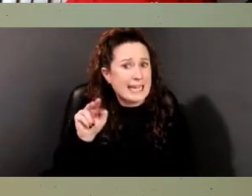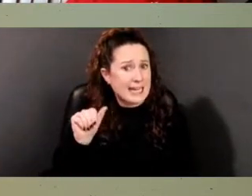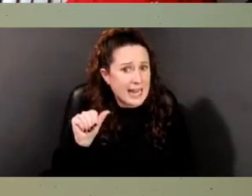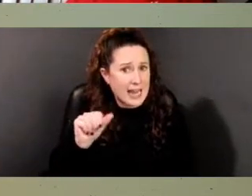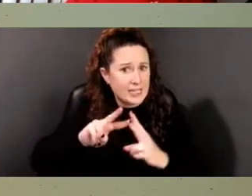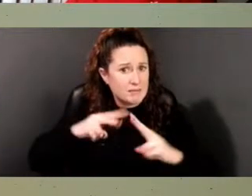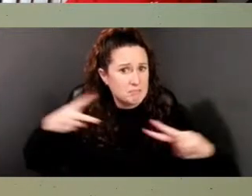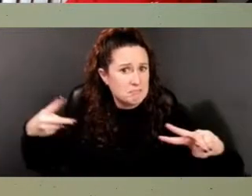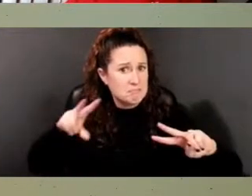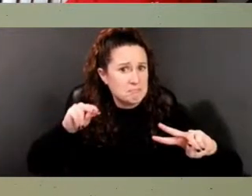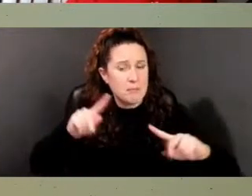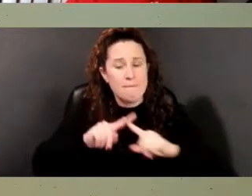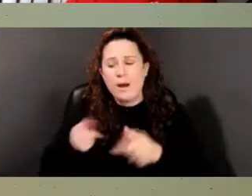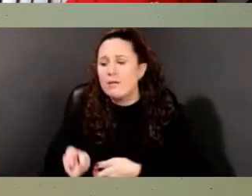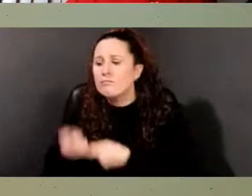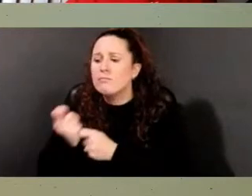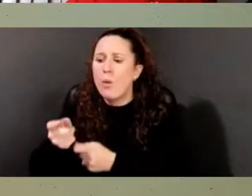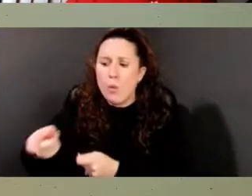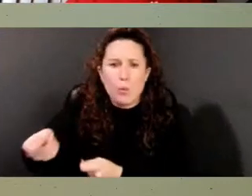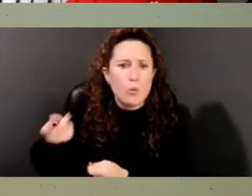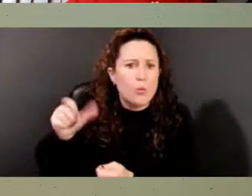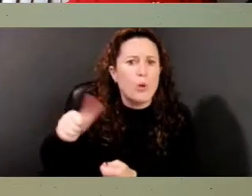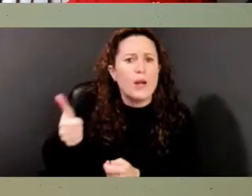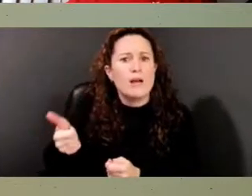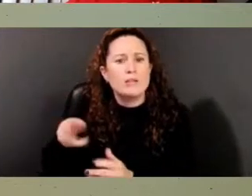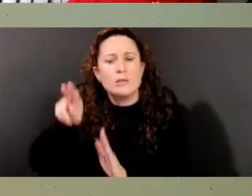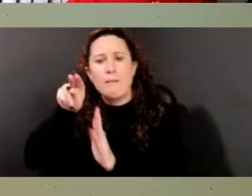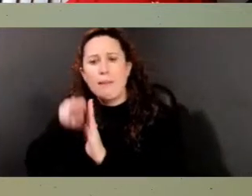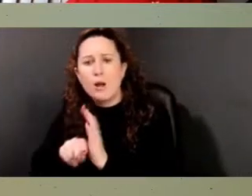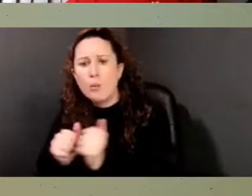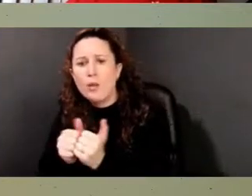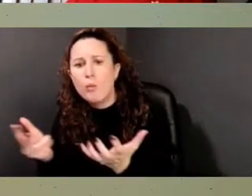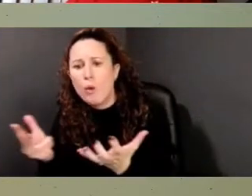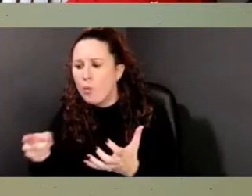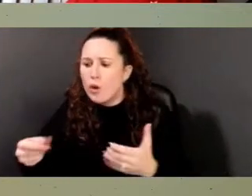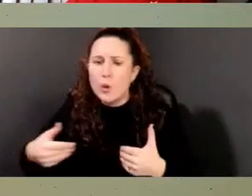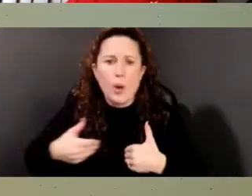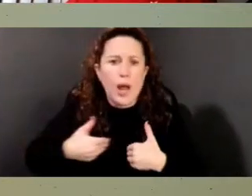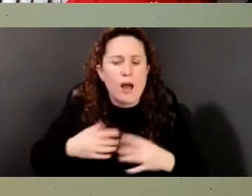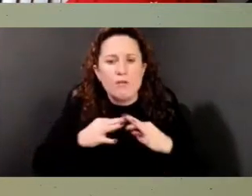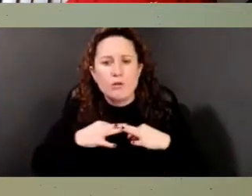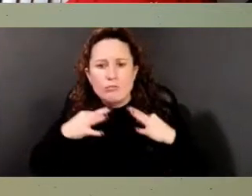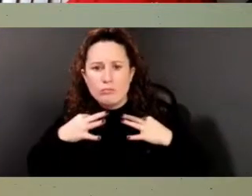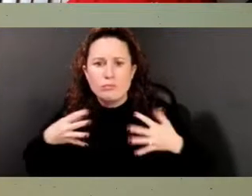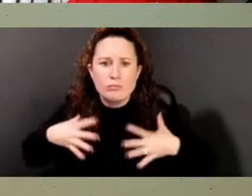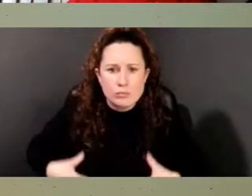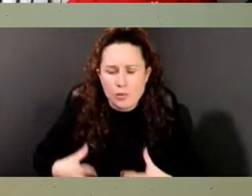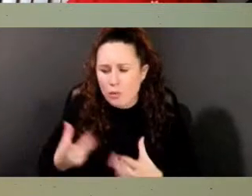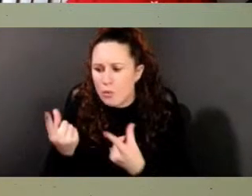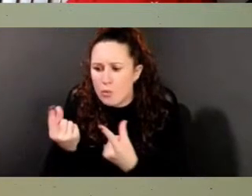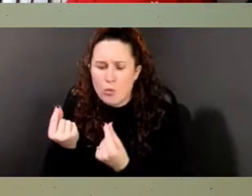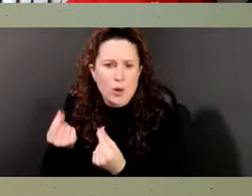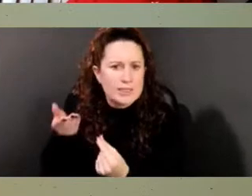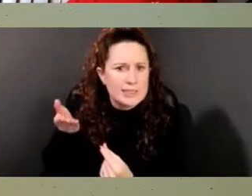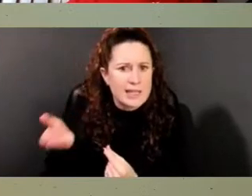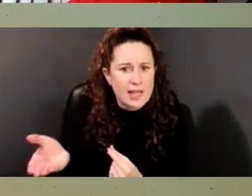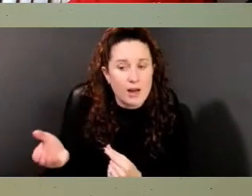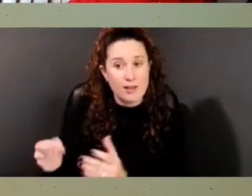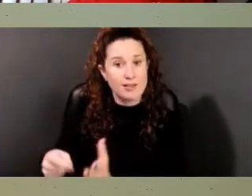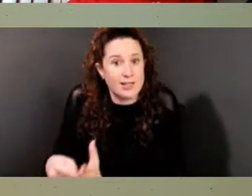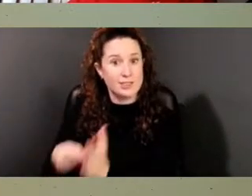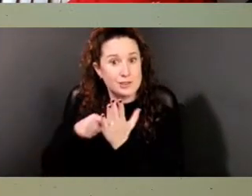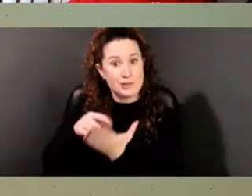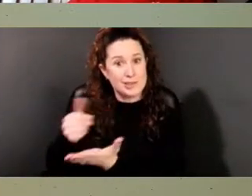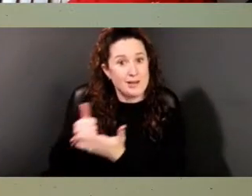were buried with. All of those rituals can tell a lot about this community that they created. So letting the bones